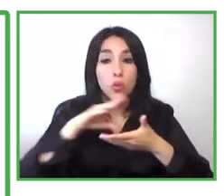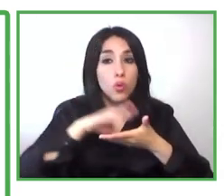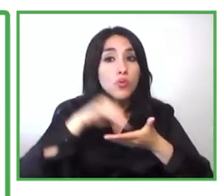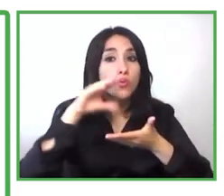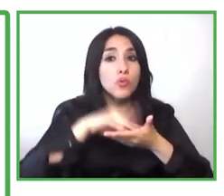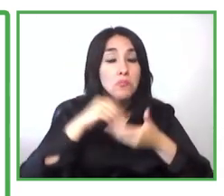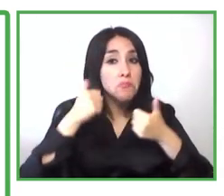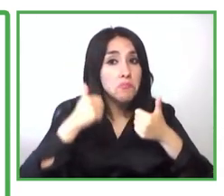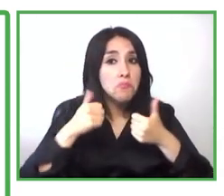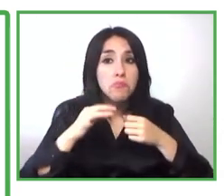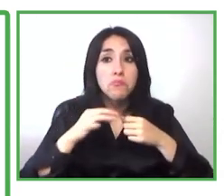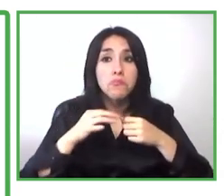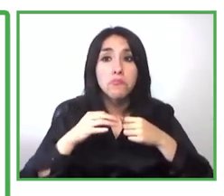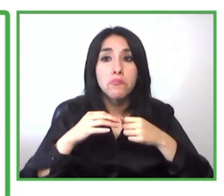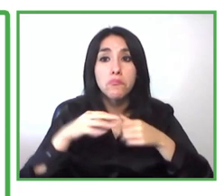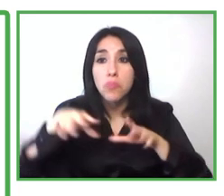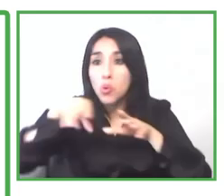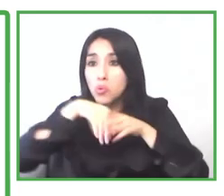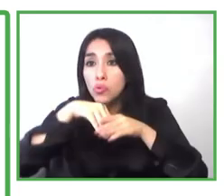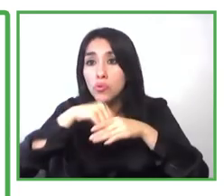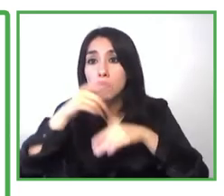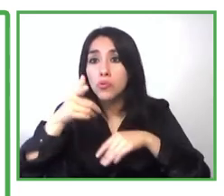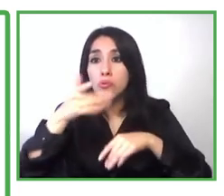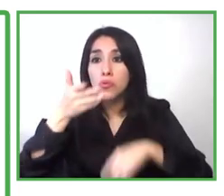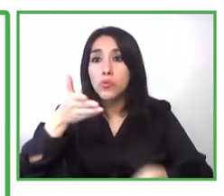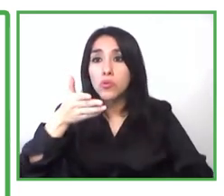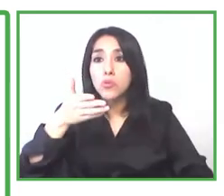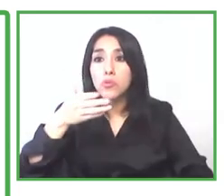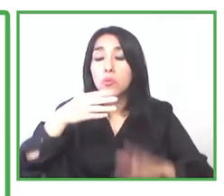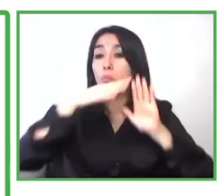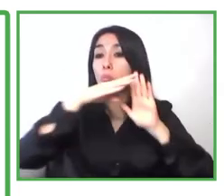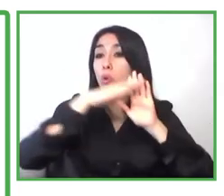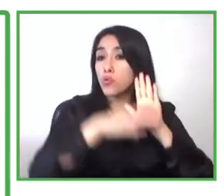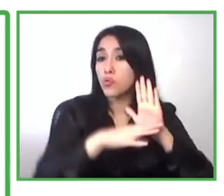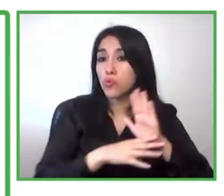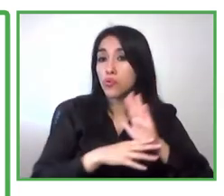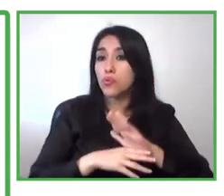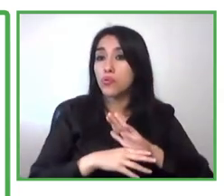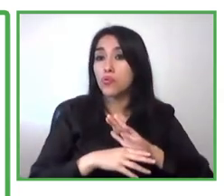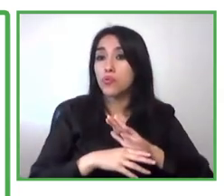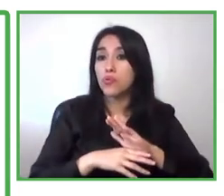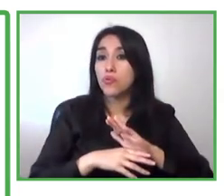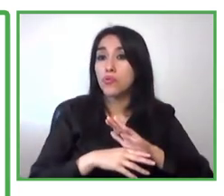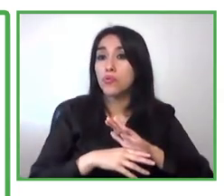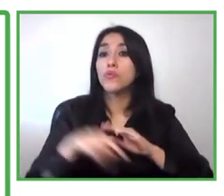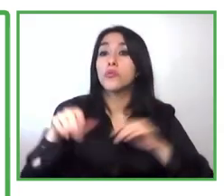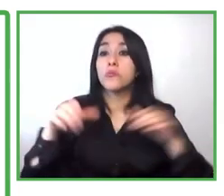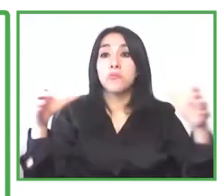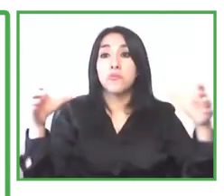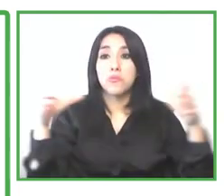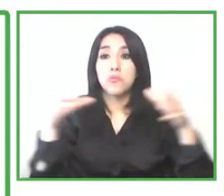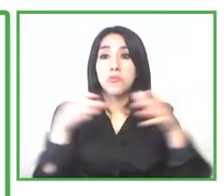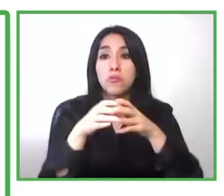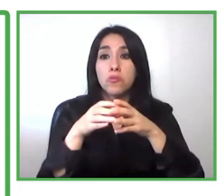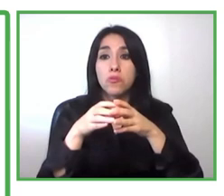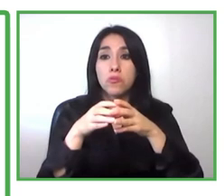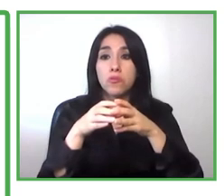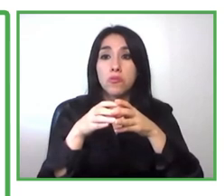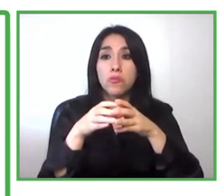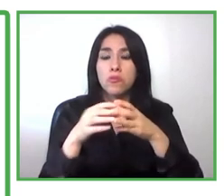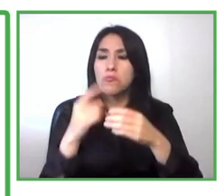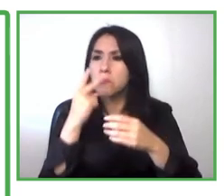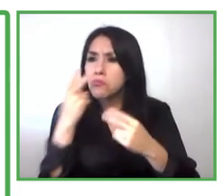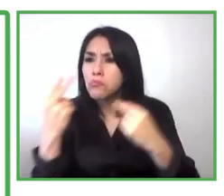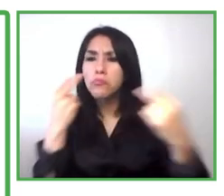learning this but we have it on our website right now and that is free you could download this